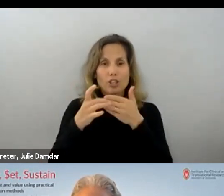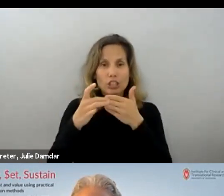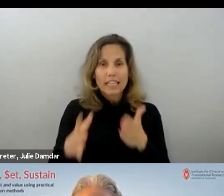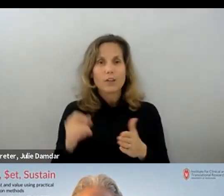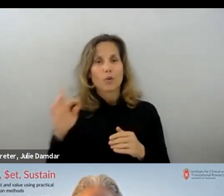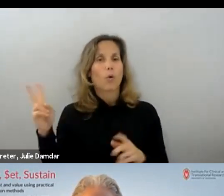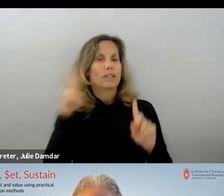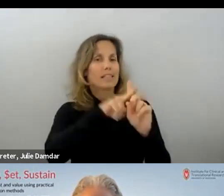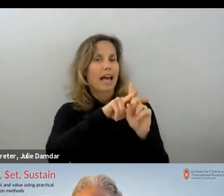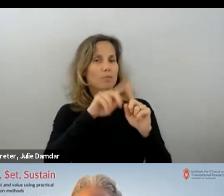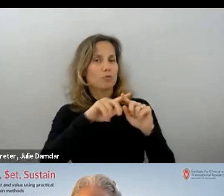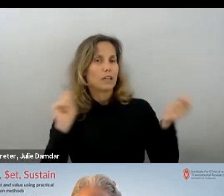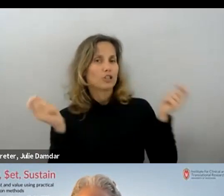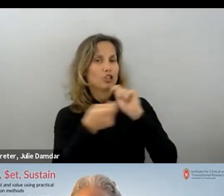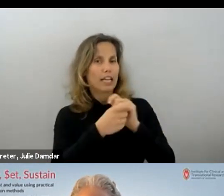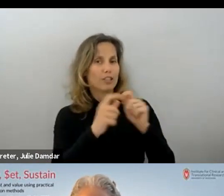participate in the process.